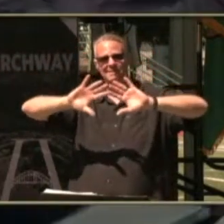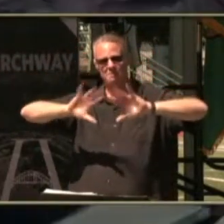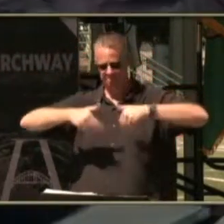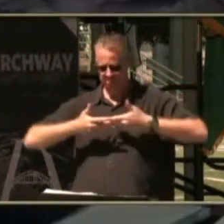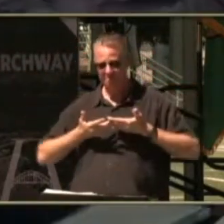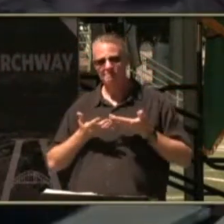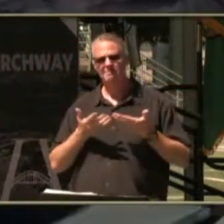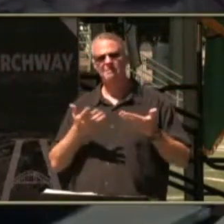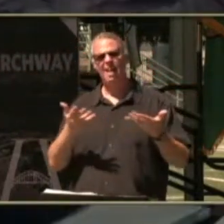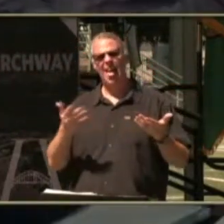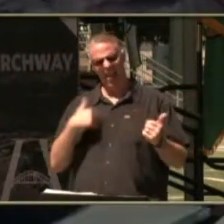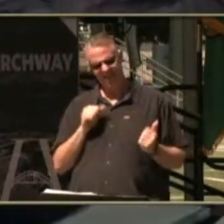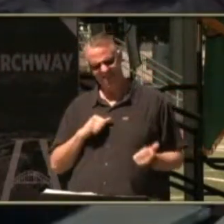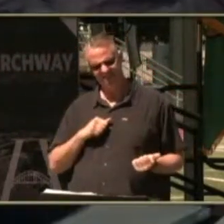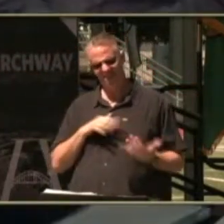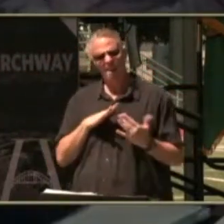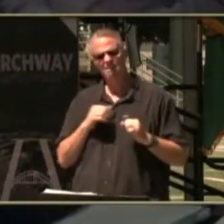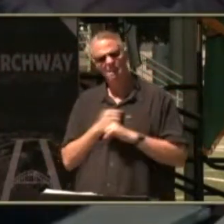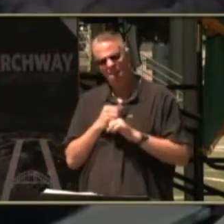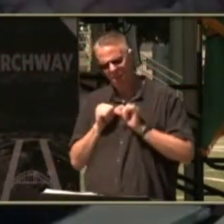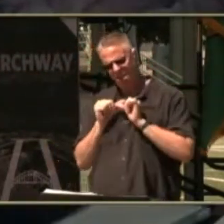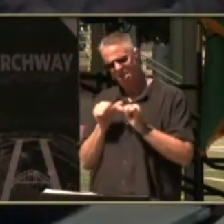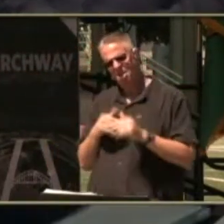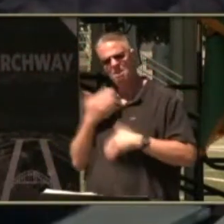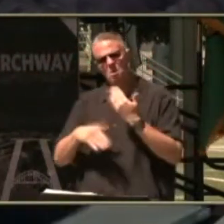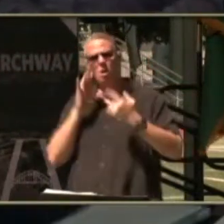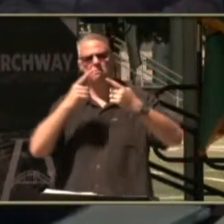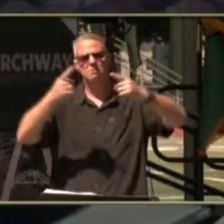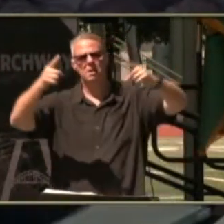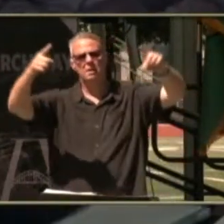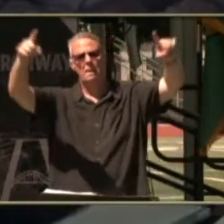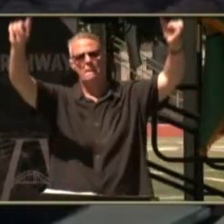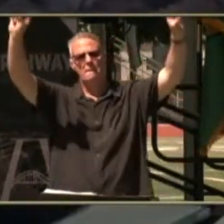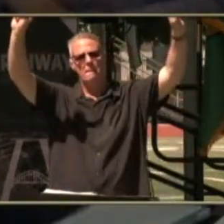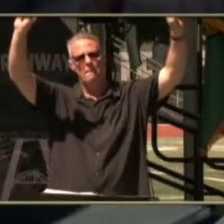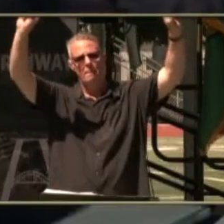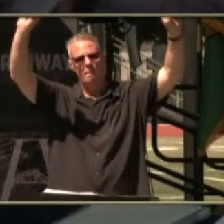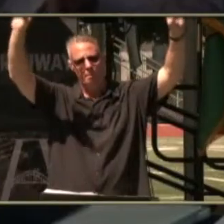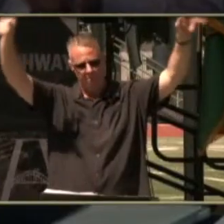Cause still got a love that left in me